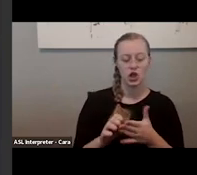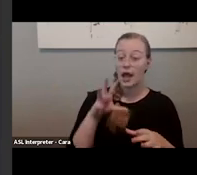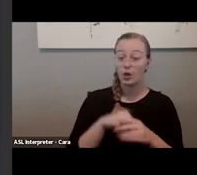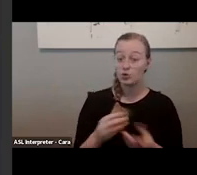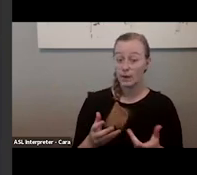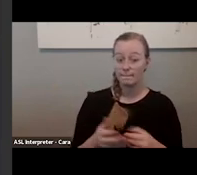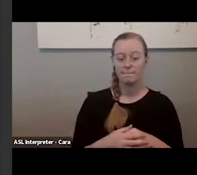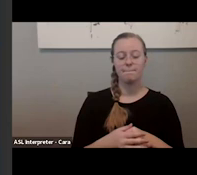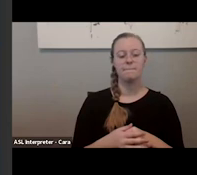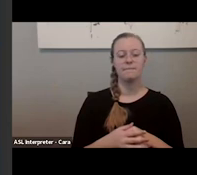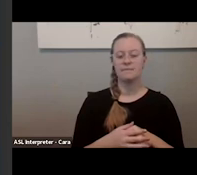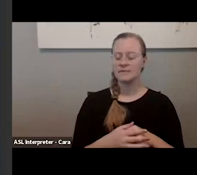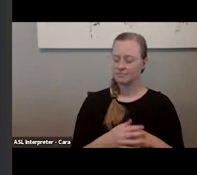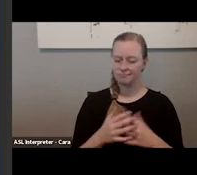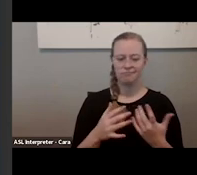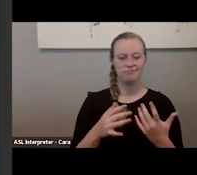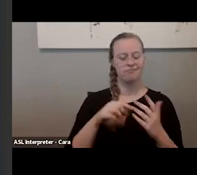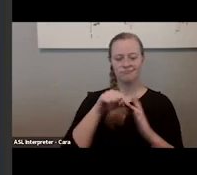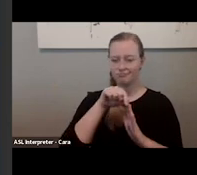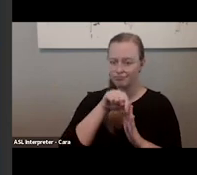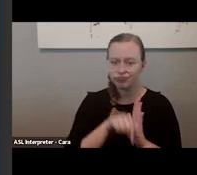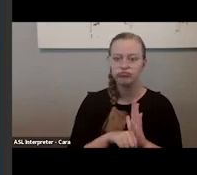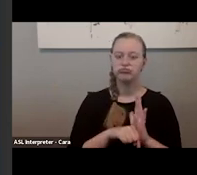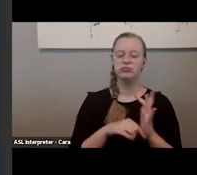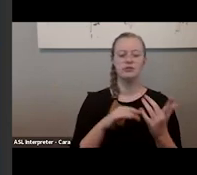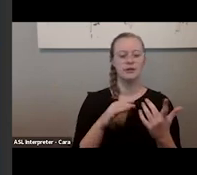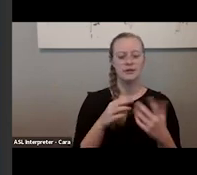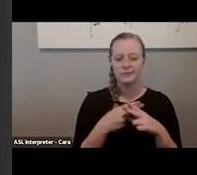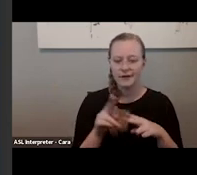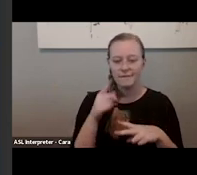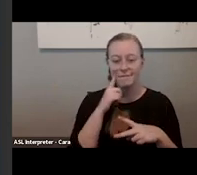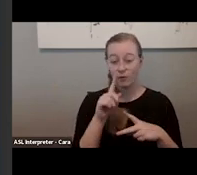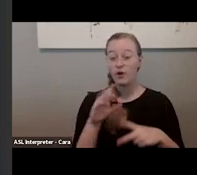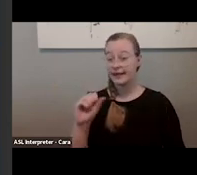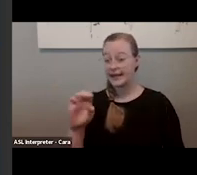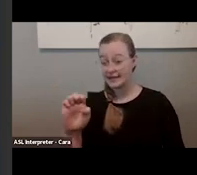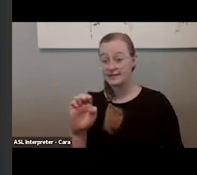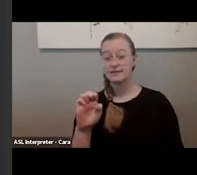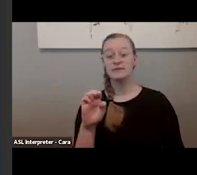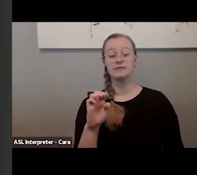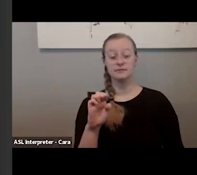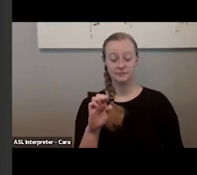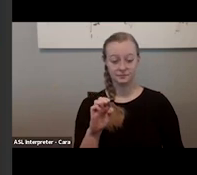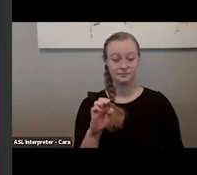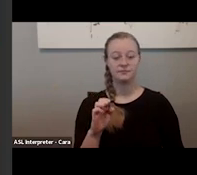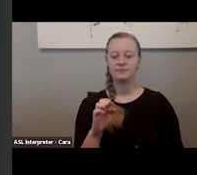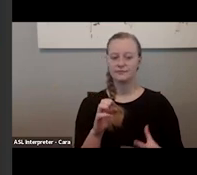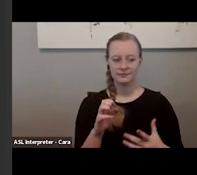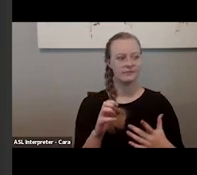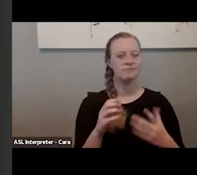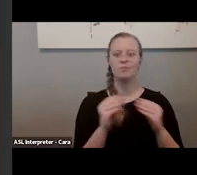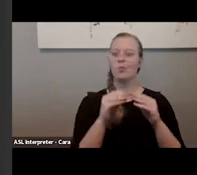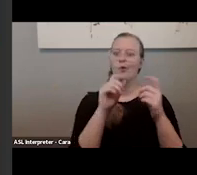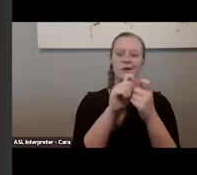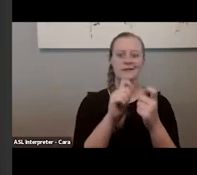real elaborate issue brief for making the case for the NEA and NEH that goes into a lot more detail than